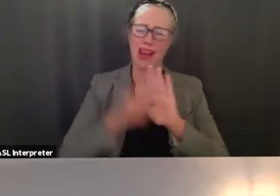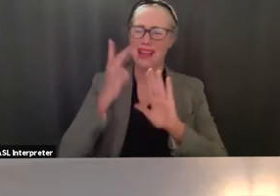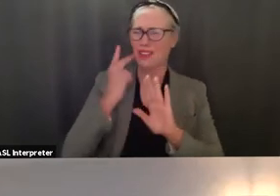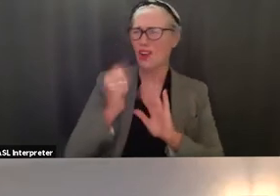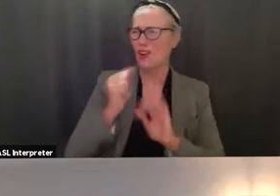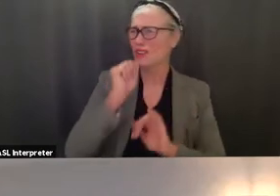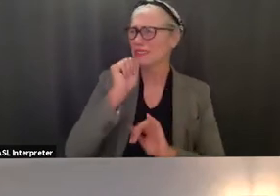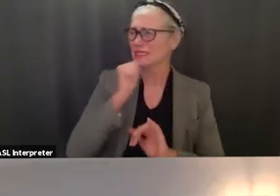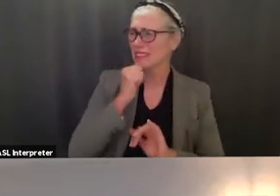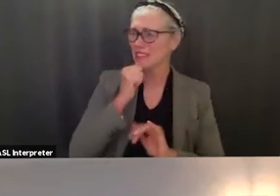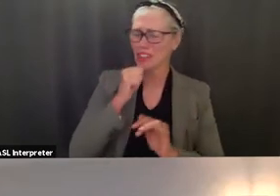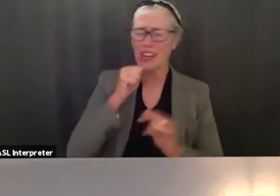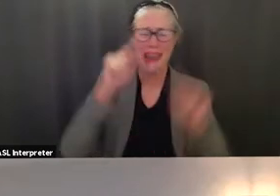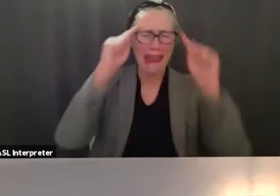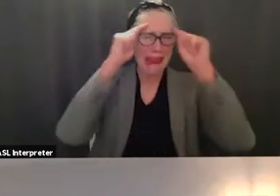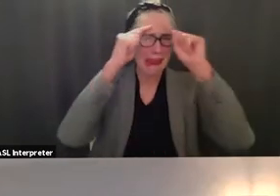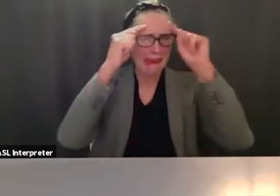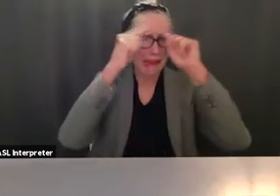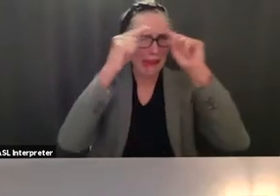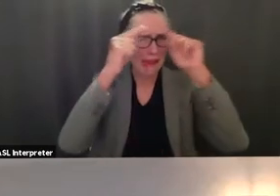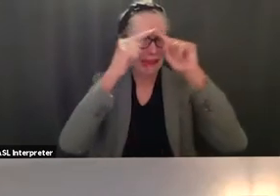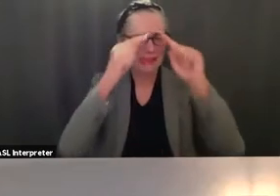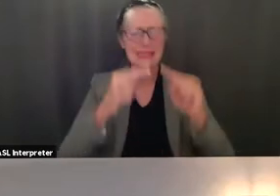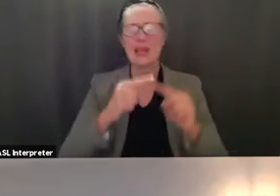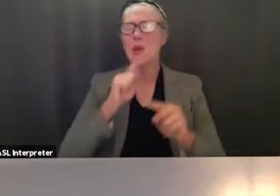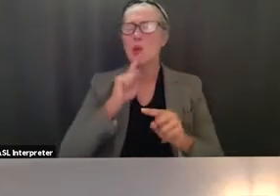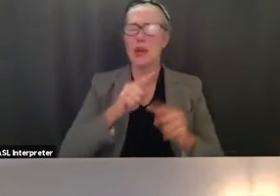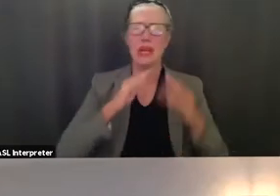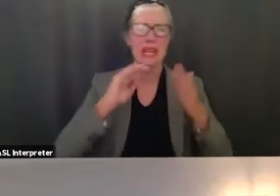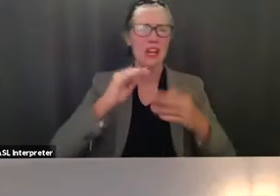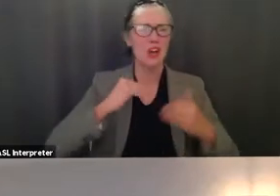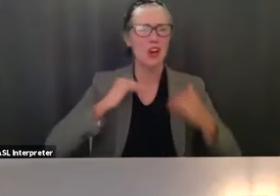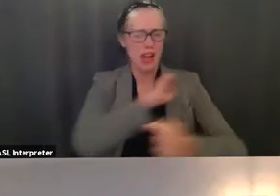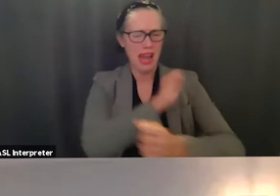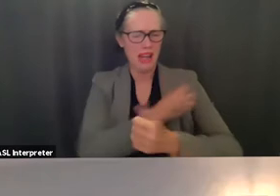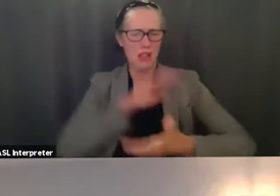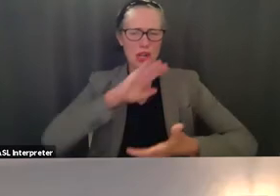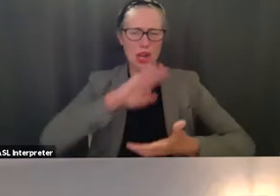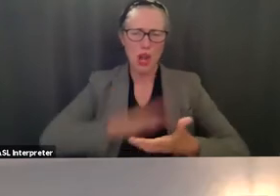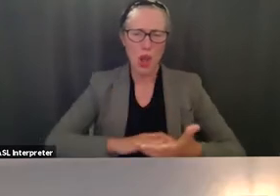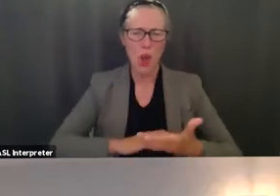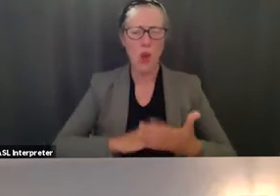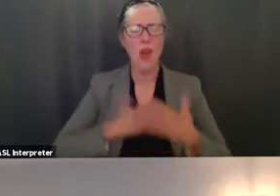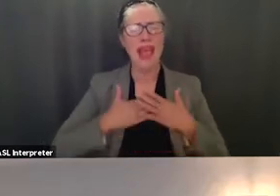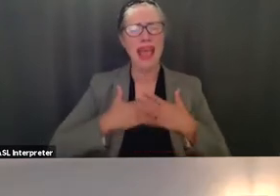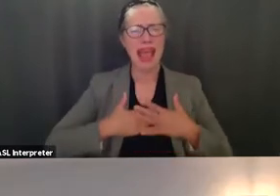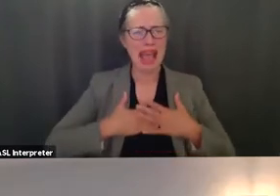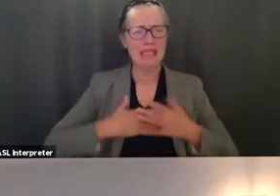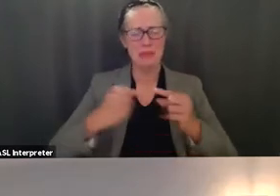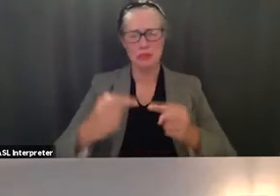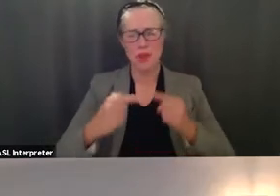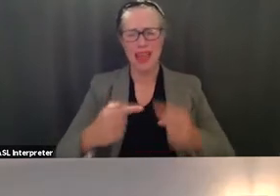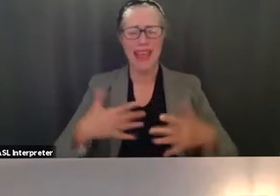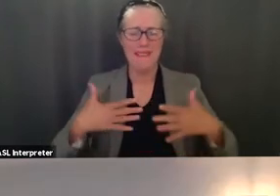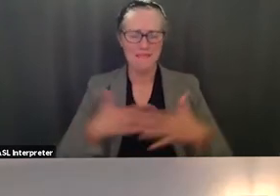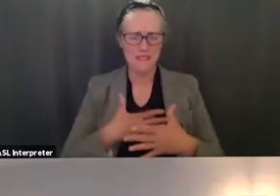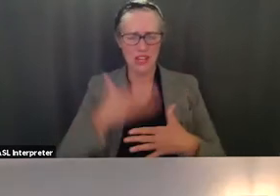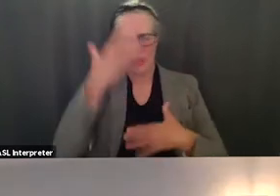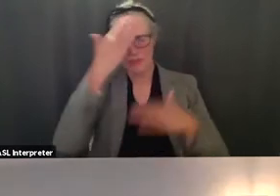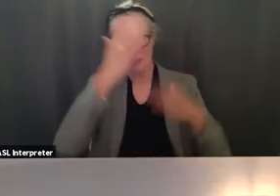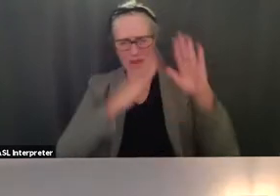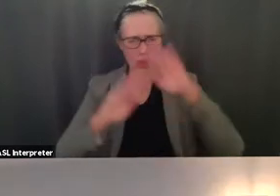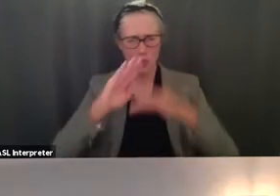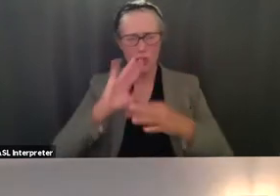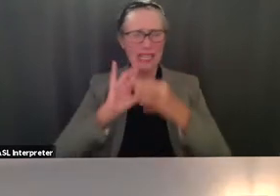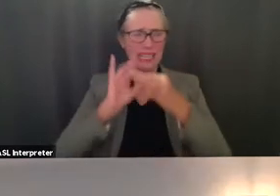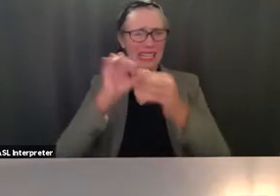frequent and intense headaches and migraines low energy asthma attacks and have actual fear and worry about interacting